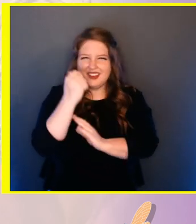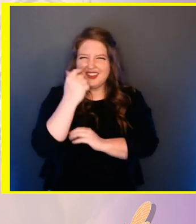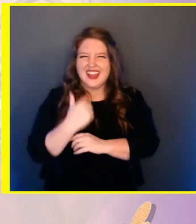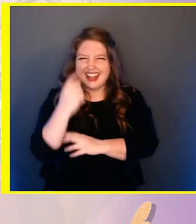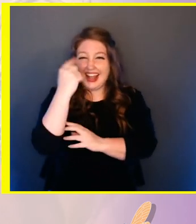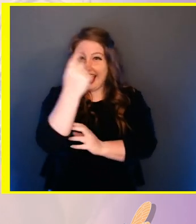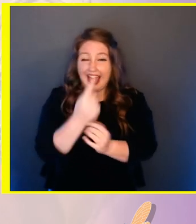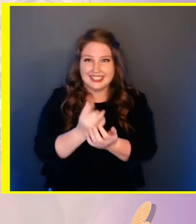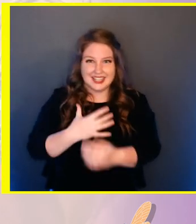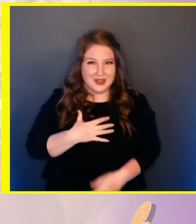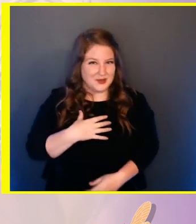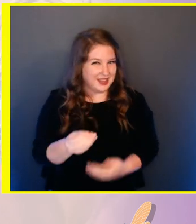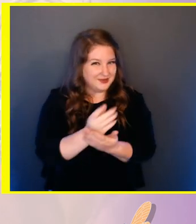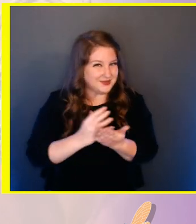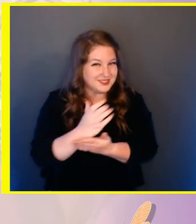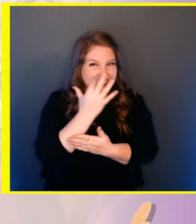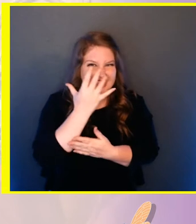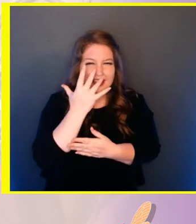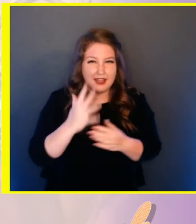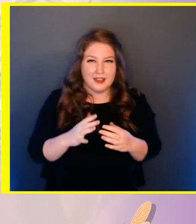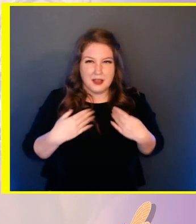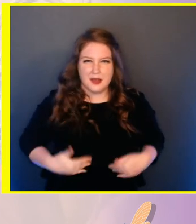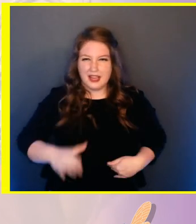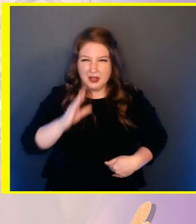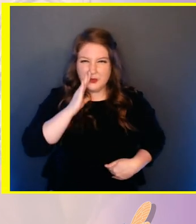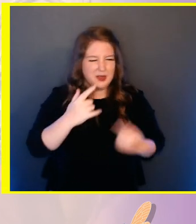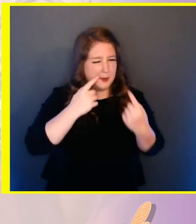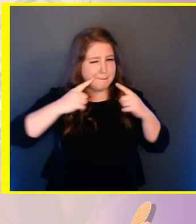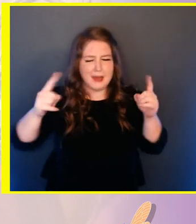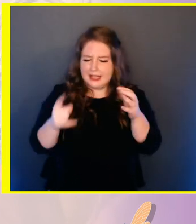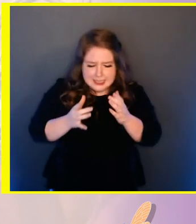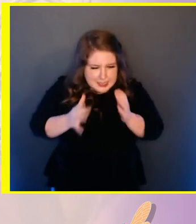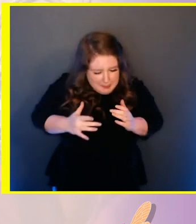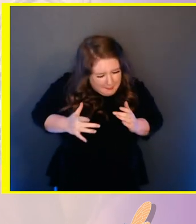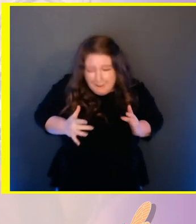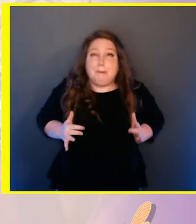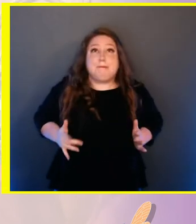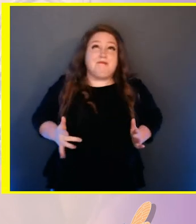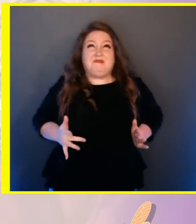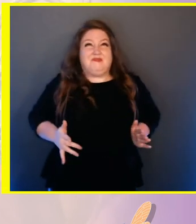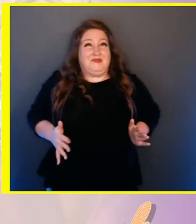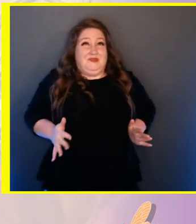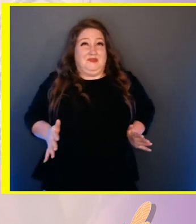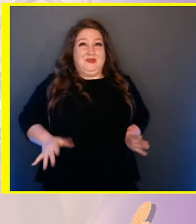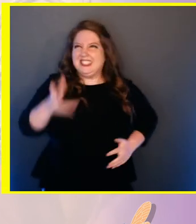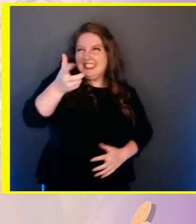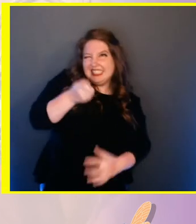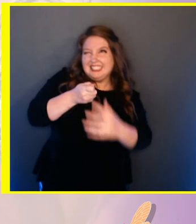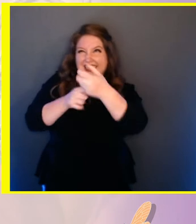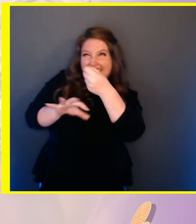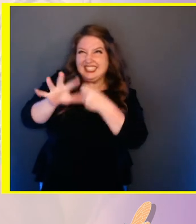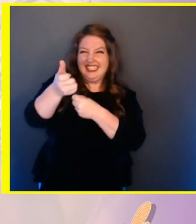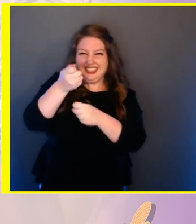cicada with its red eyes and creamy white body. It pulls itself out eventually getting almost nearly